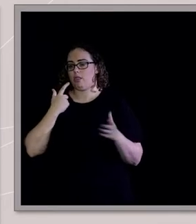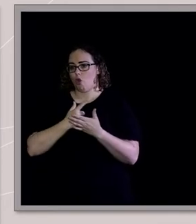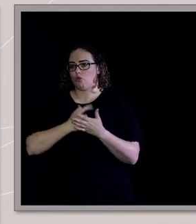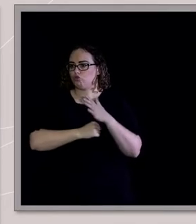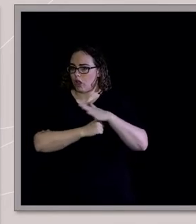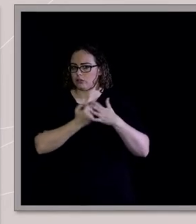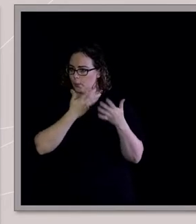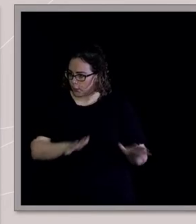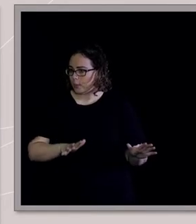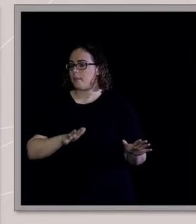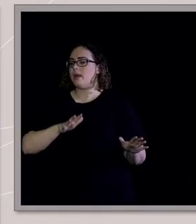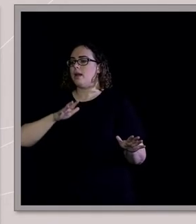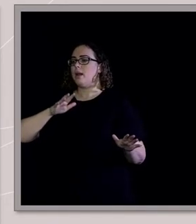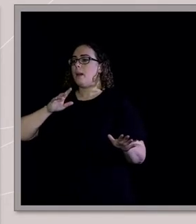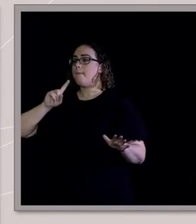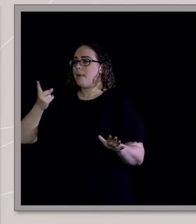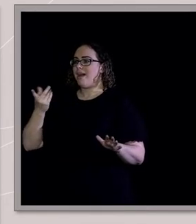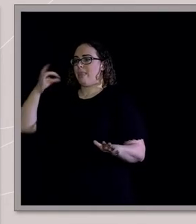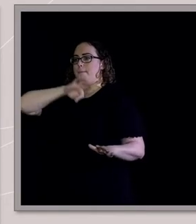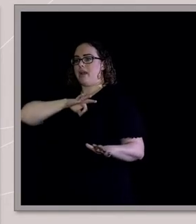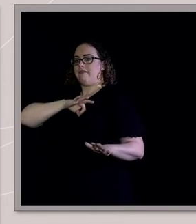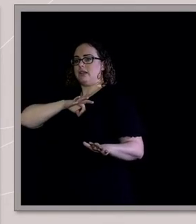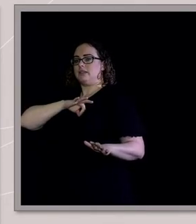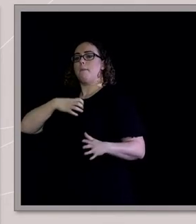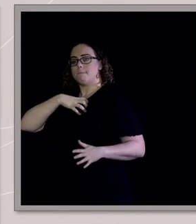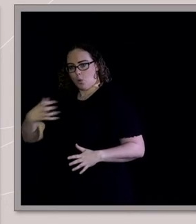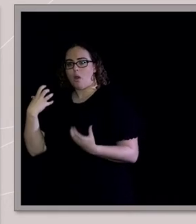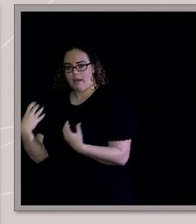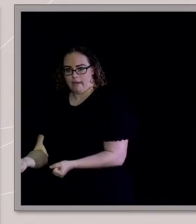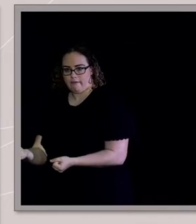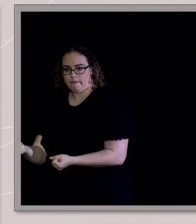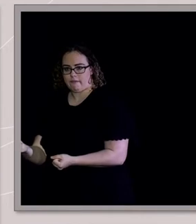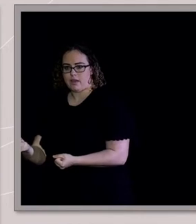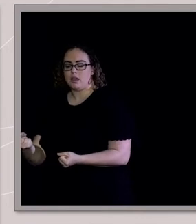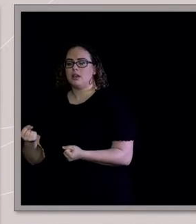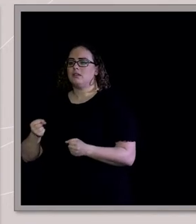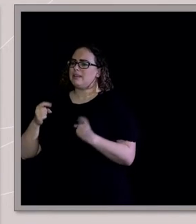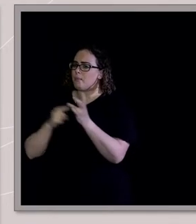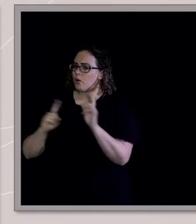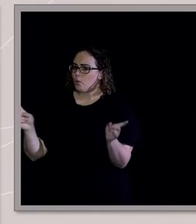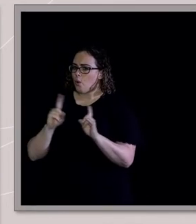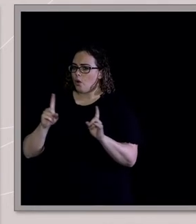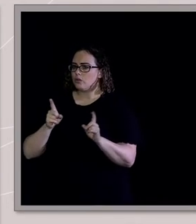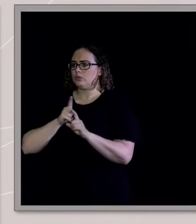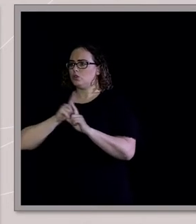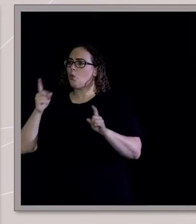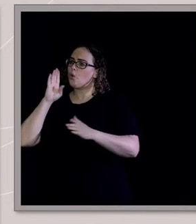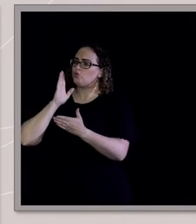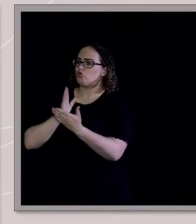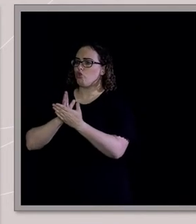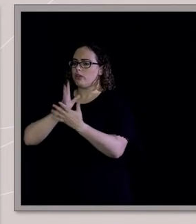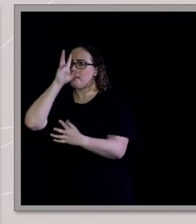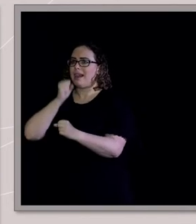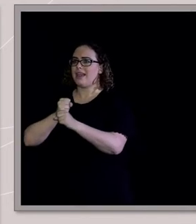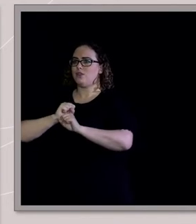infinite. Once you start with real truth that the building blocks on your wall are there for a reason, you can build a much